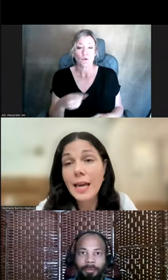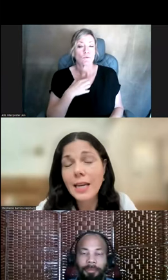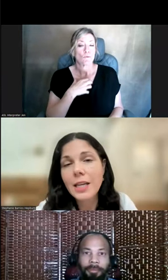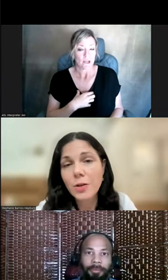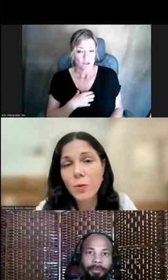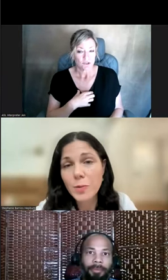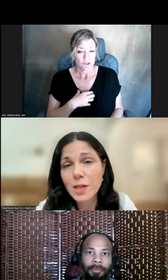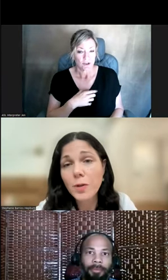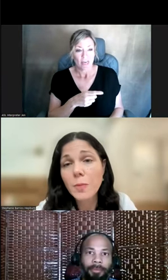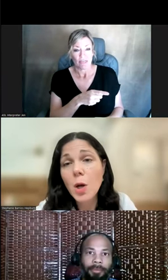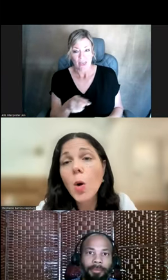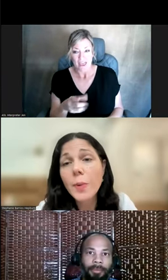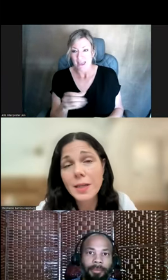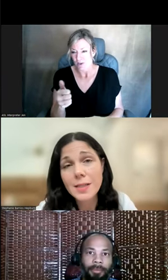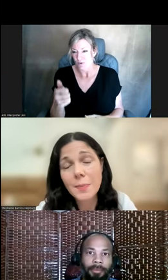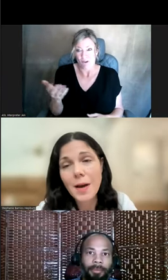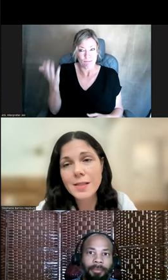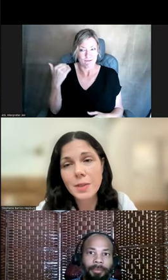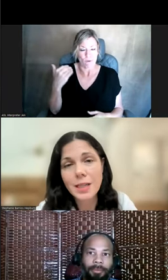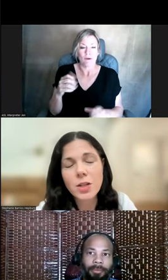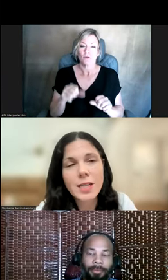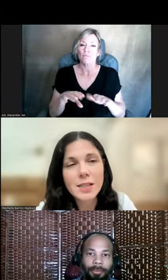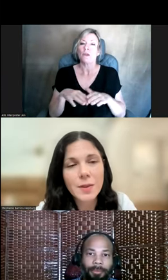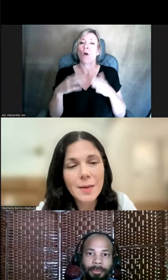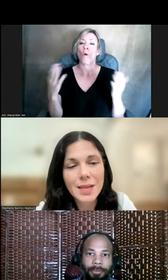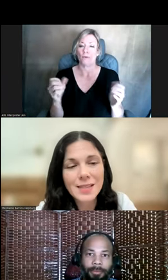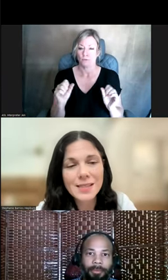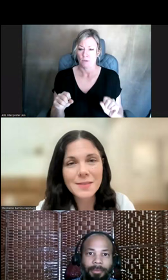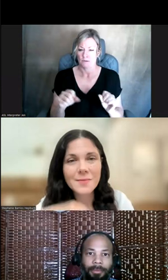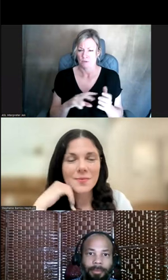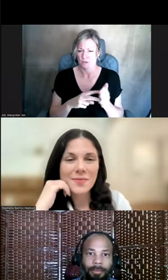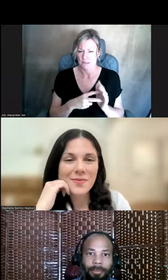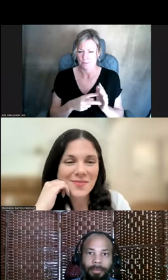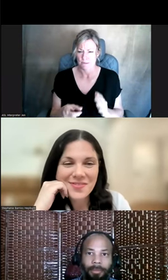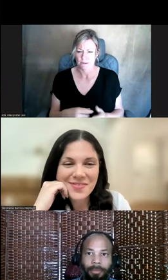they and your former self could be open to possibility. Can you tell us what that means?